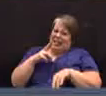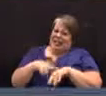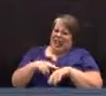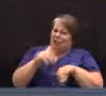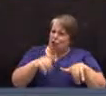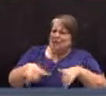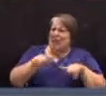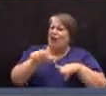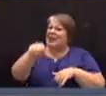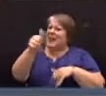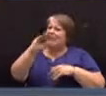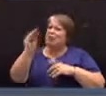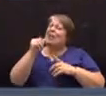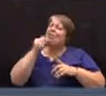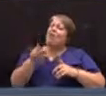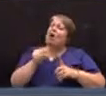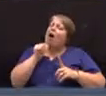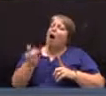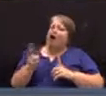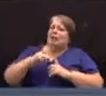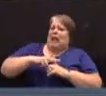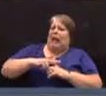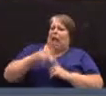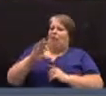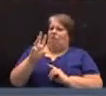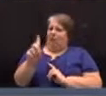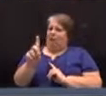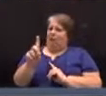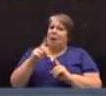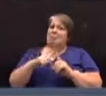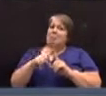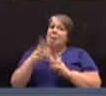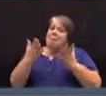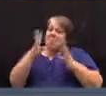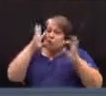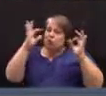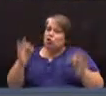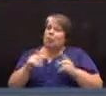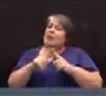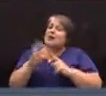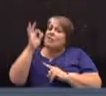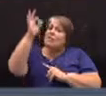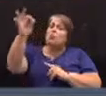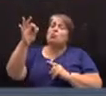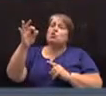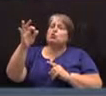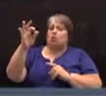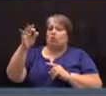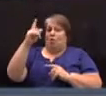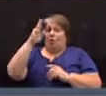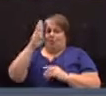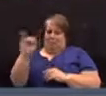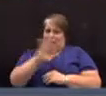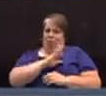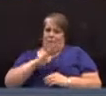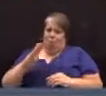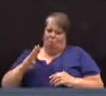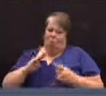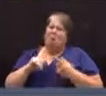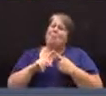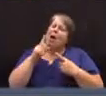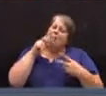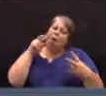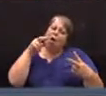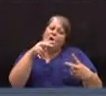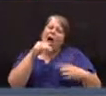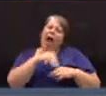10% is appropriate or not. But that could be certainly determined in the future by the board and the committee, as John mentioned. But I do look at a couple